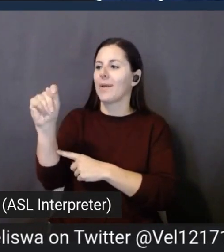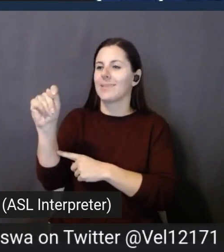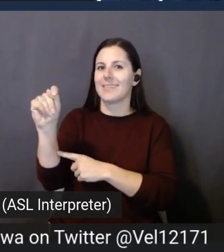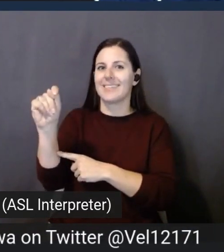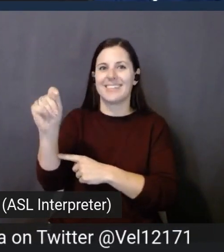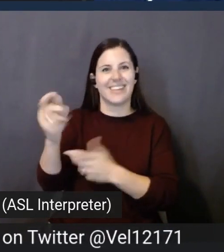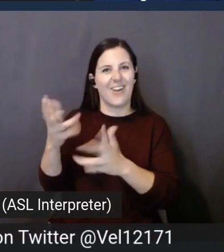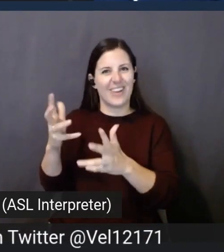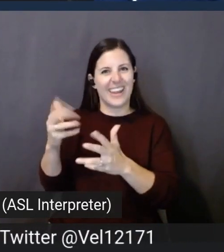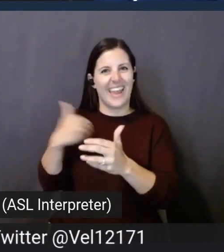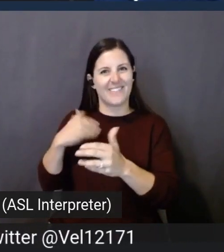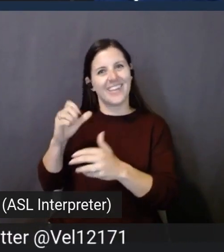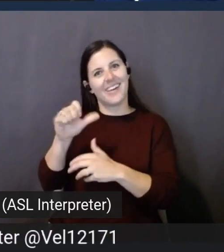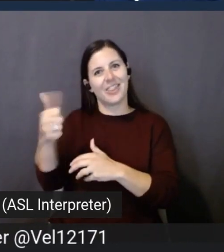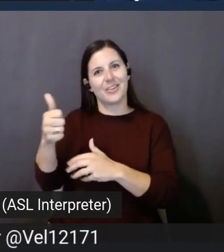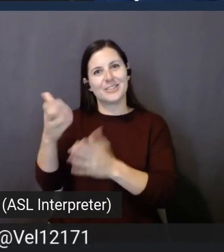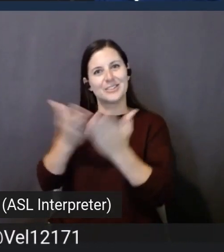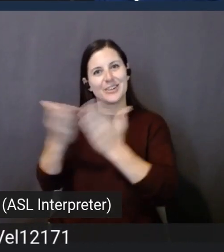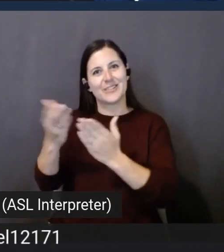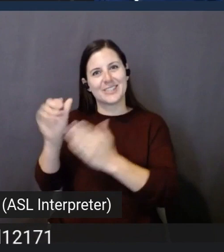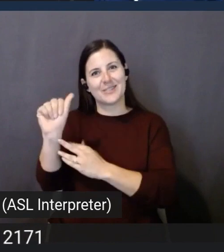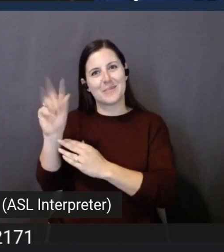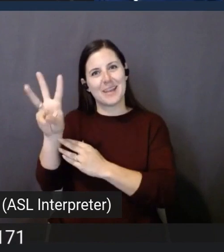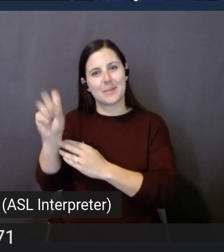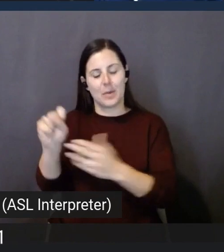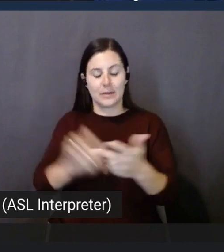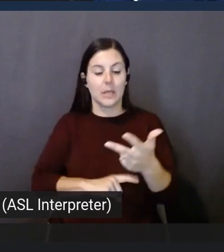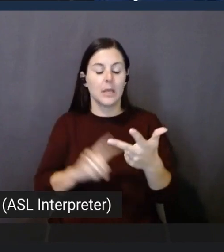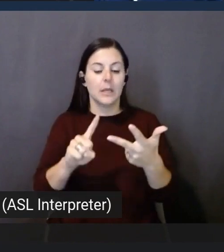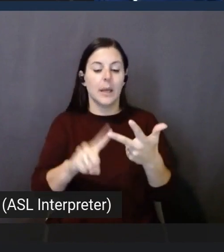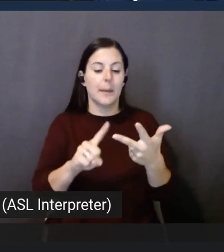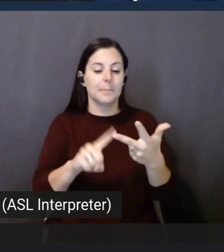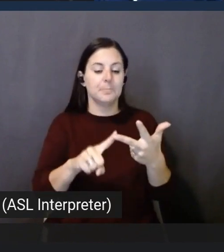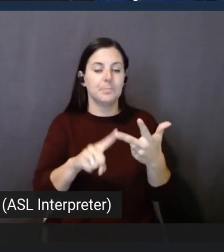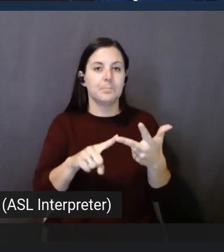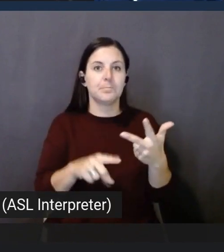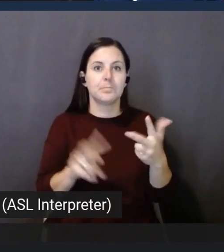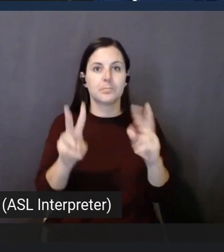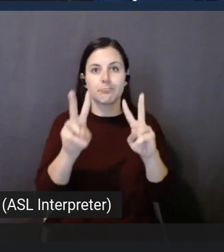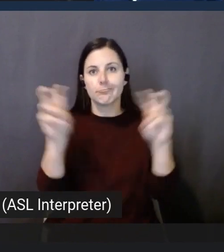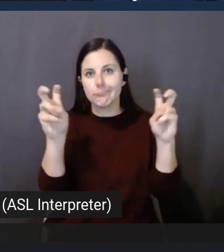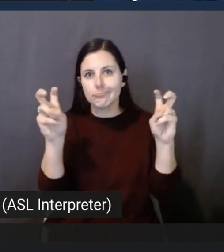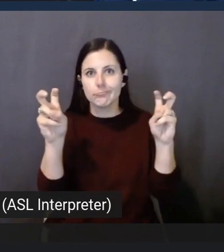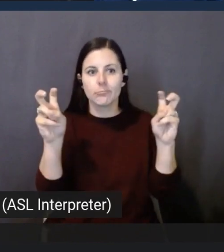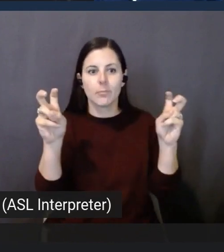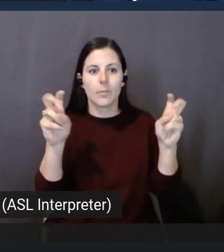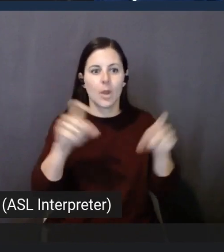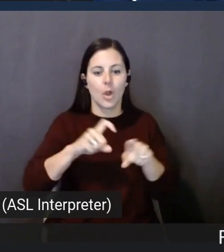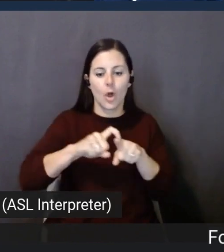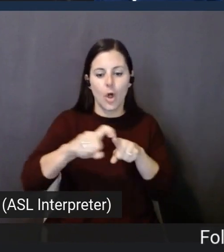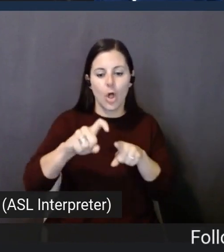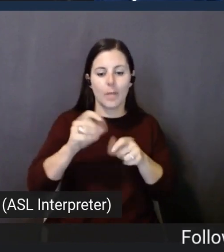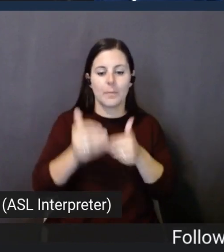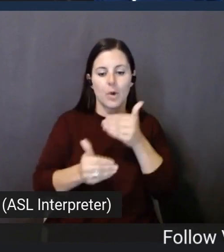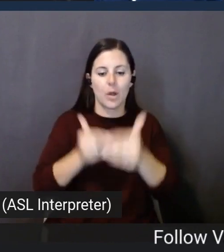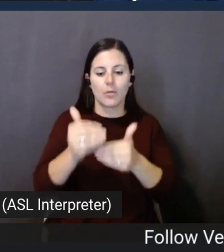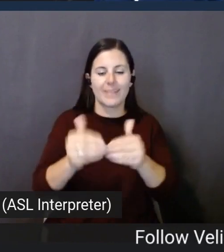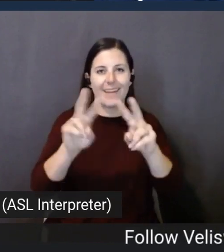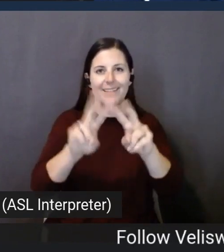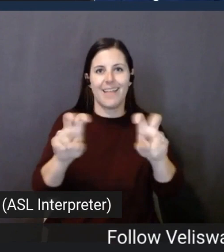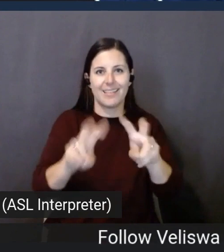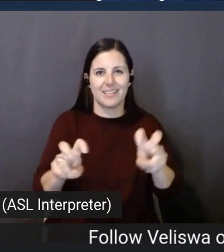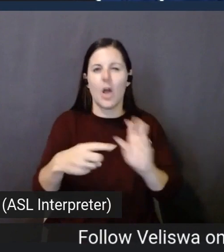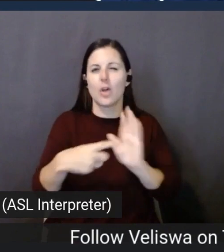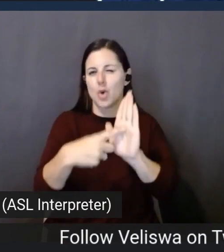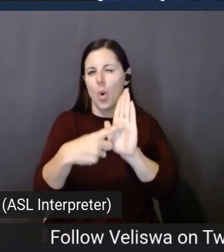AWS. And the third one is what we're calling as a call progress analysis, as you'll see in the demo. But